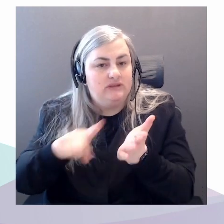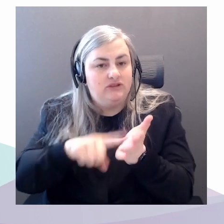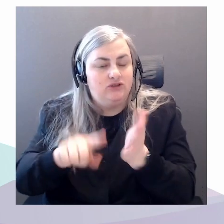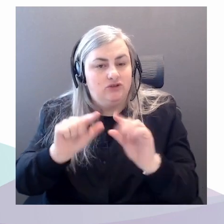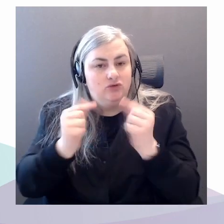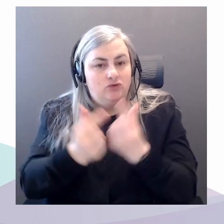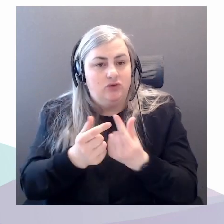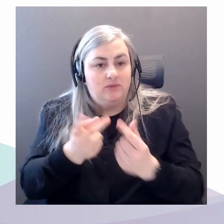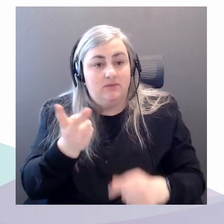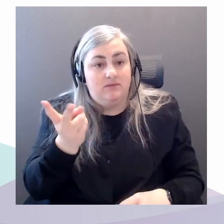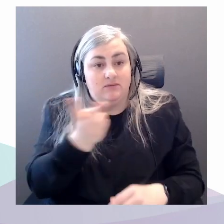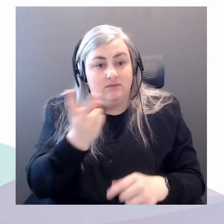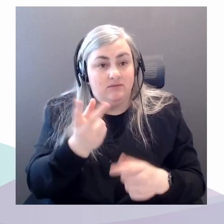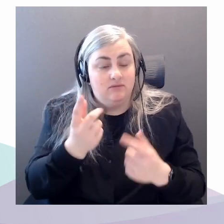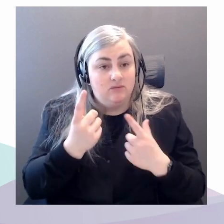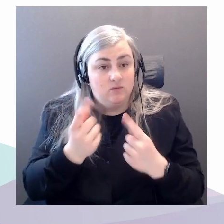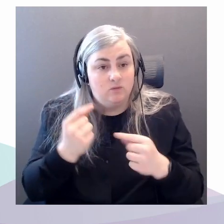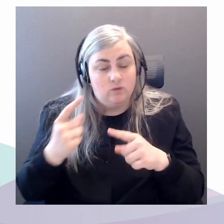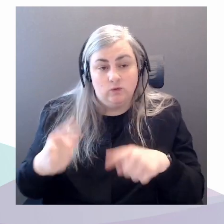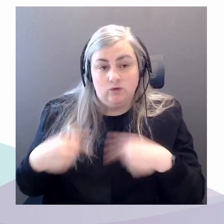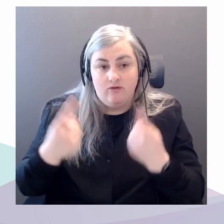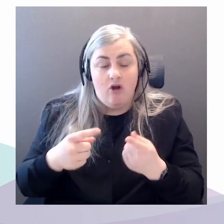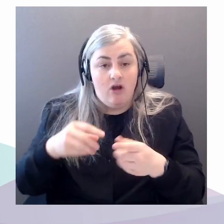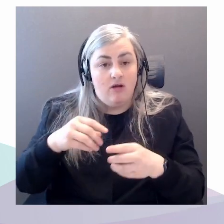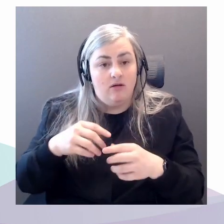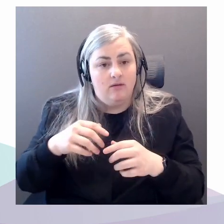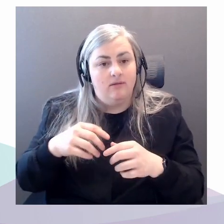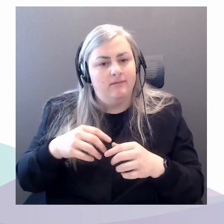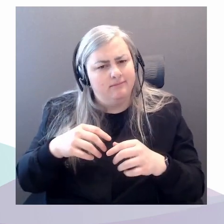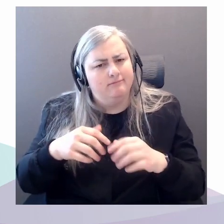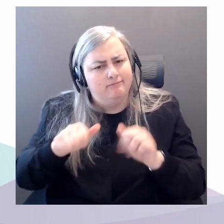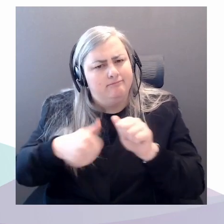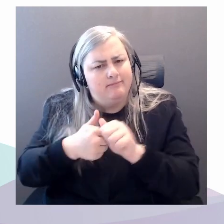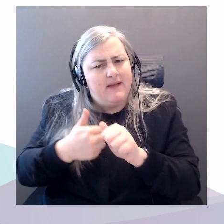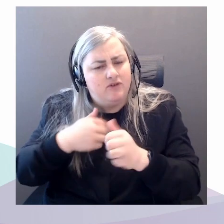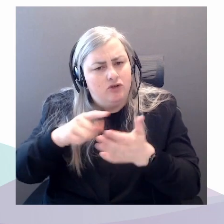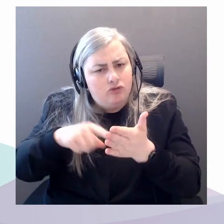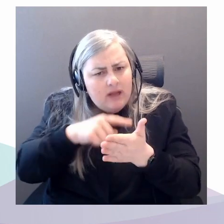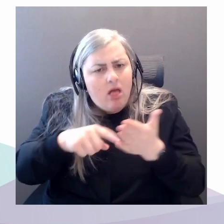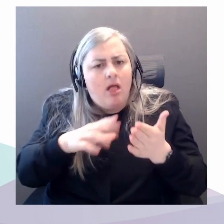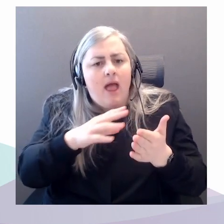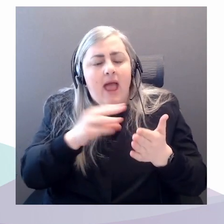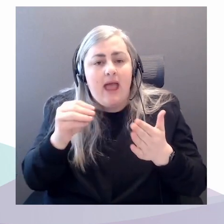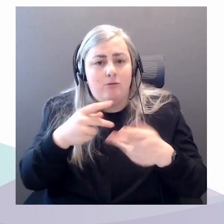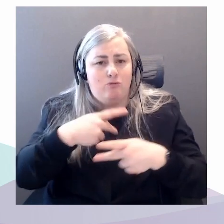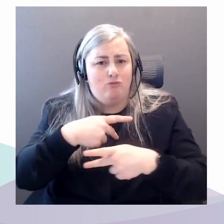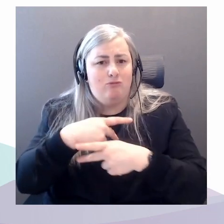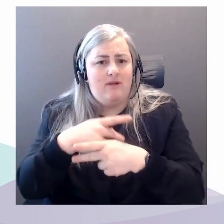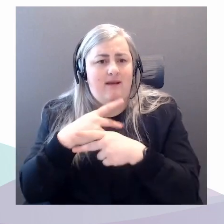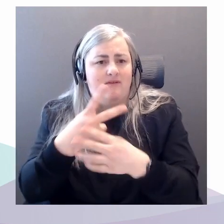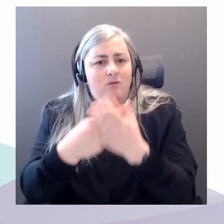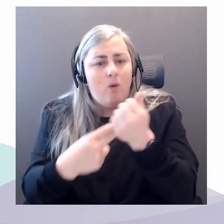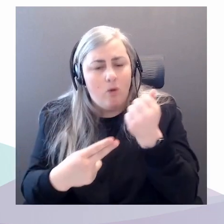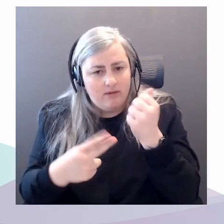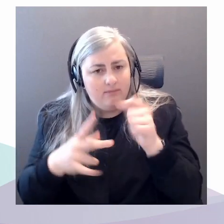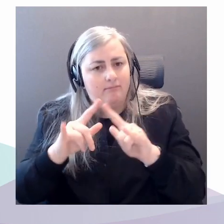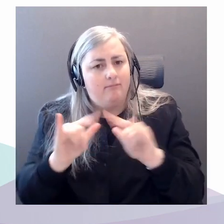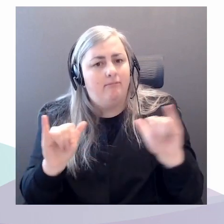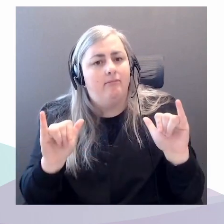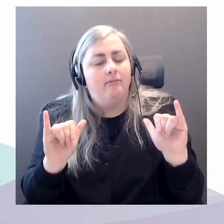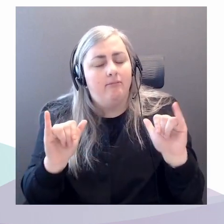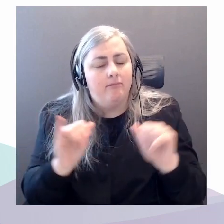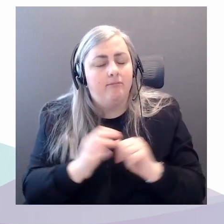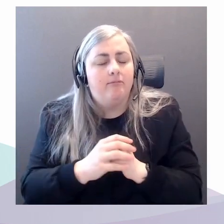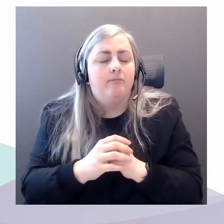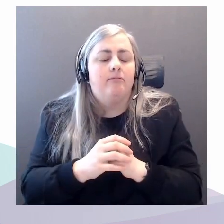space, as well as a productive intellectual space. But it also seems, and we hear